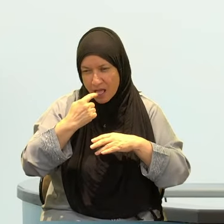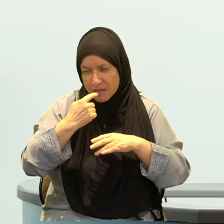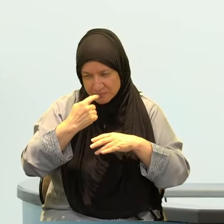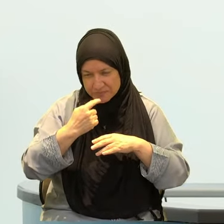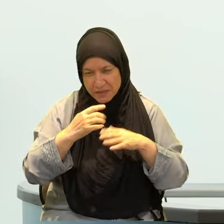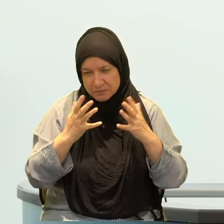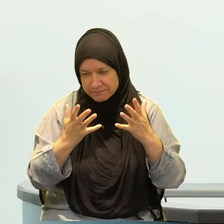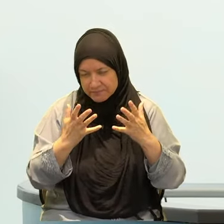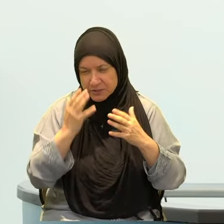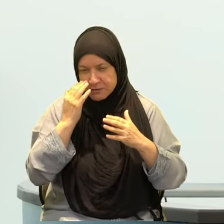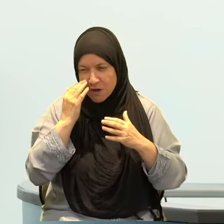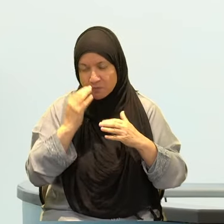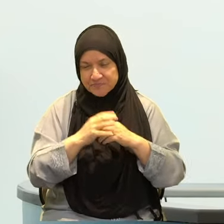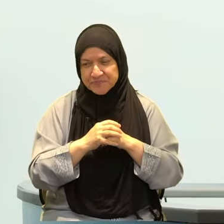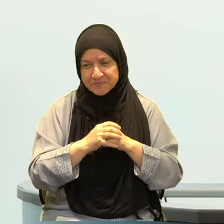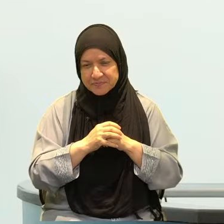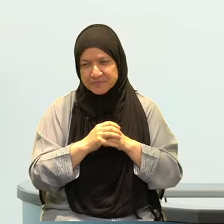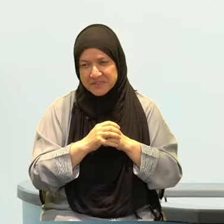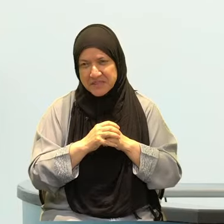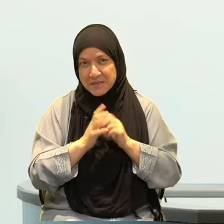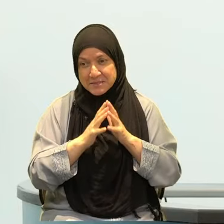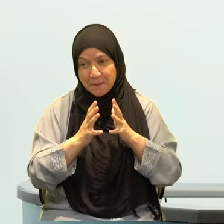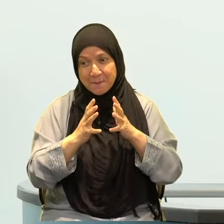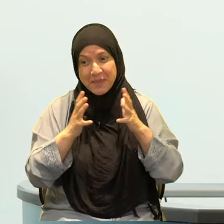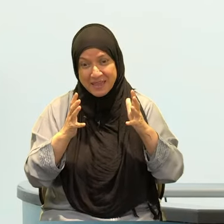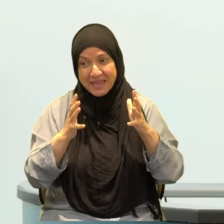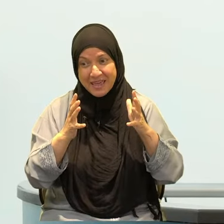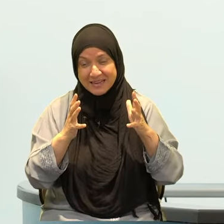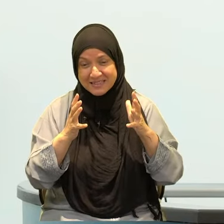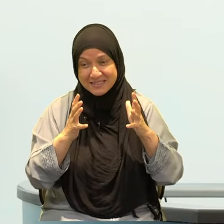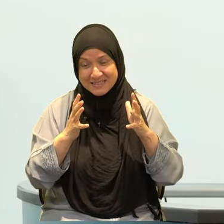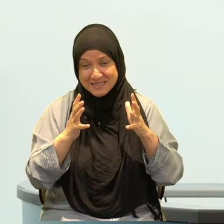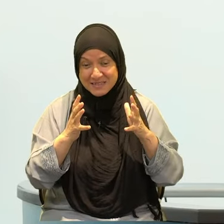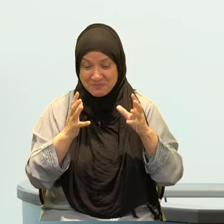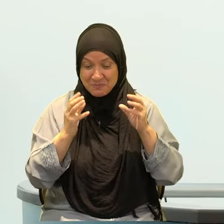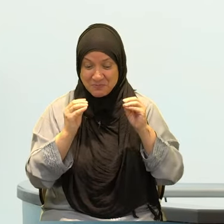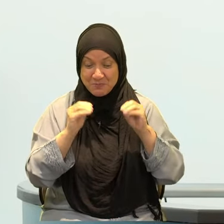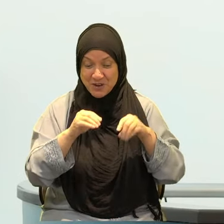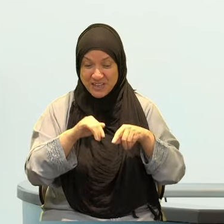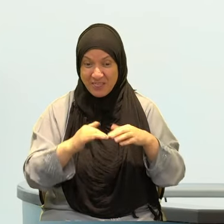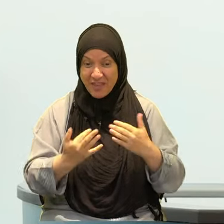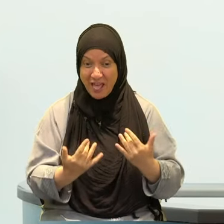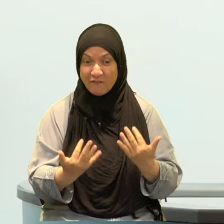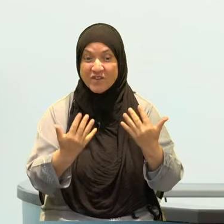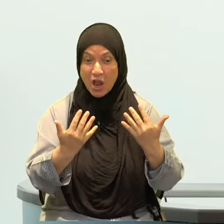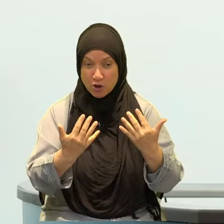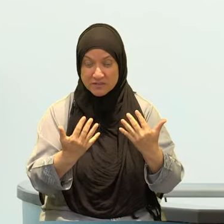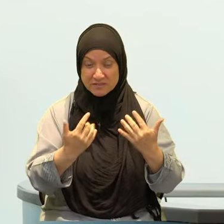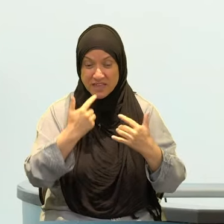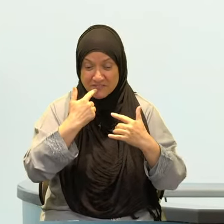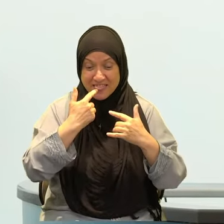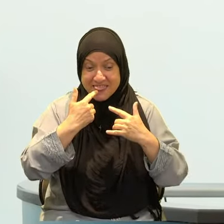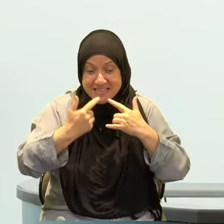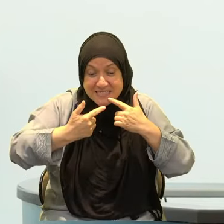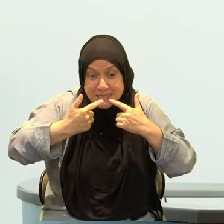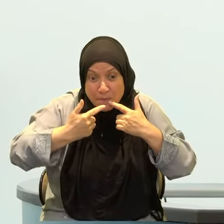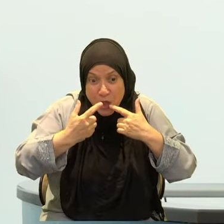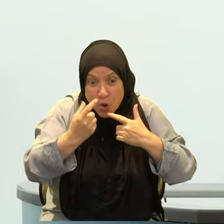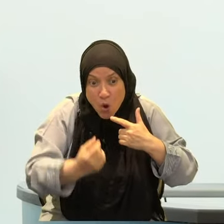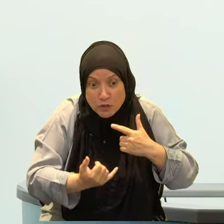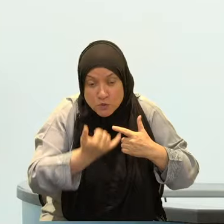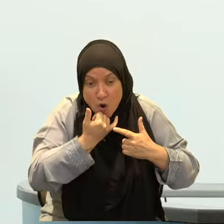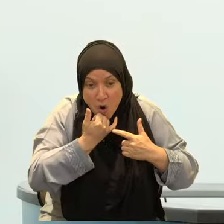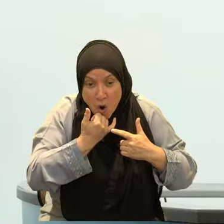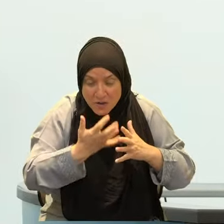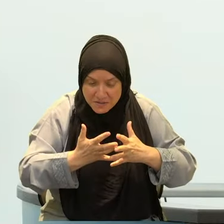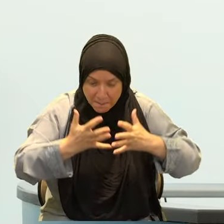Wasallam. And so I want to give you an assignment for this Ramadan. So how do we measure it? First and foremost once again pay attention that